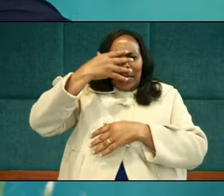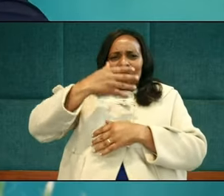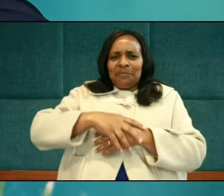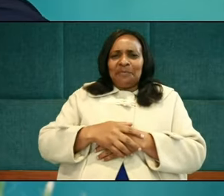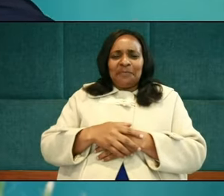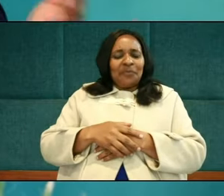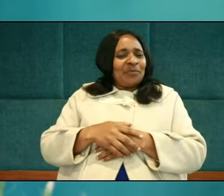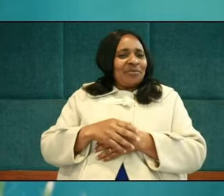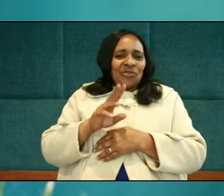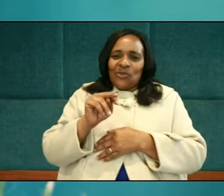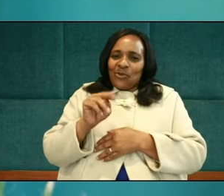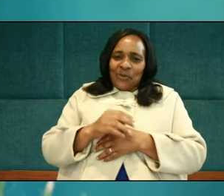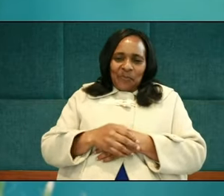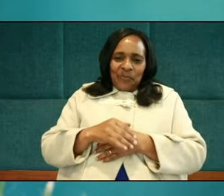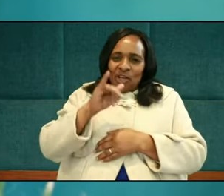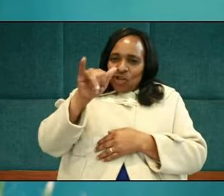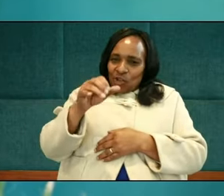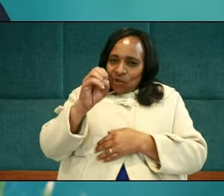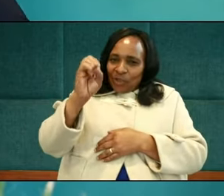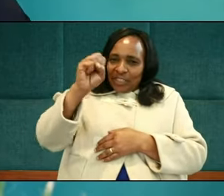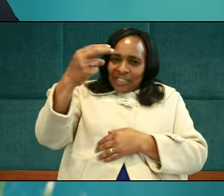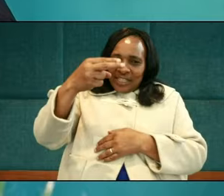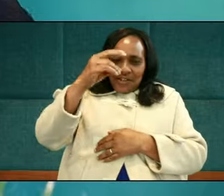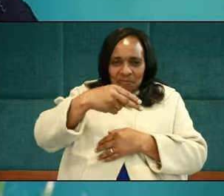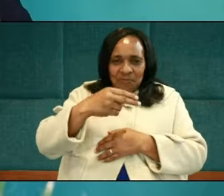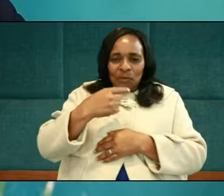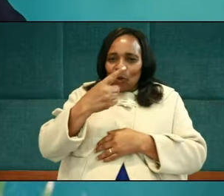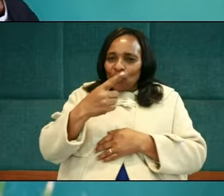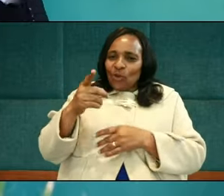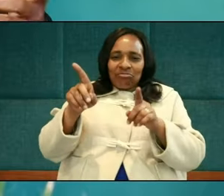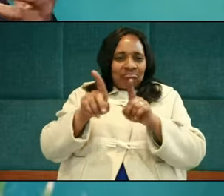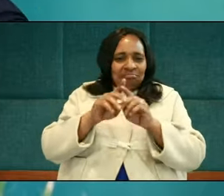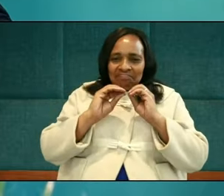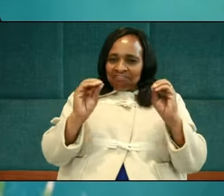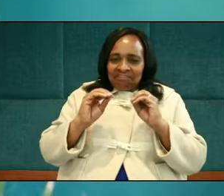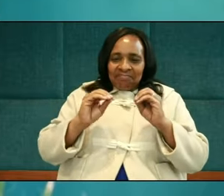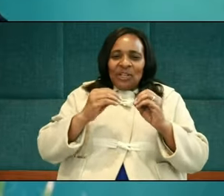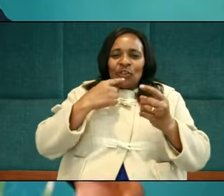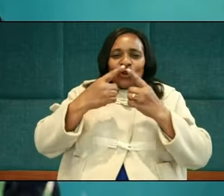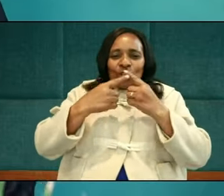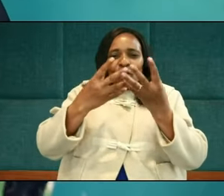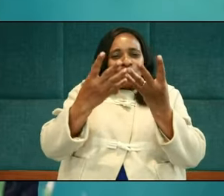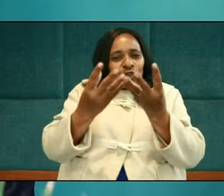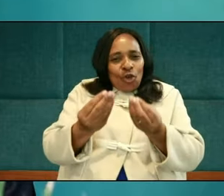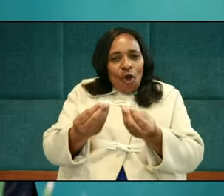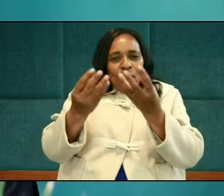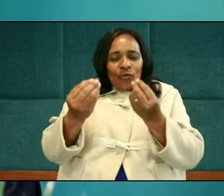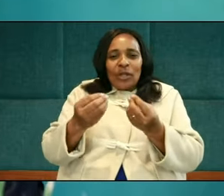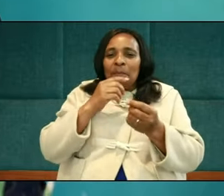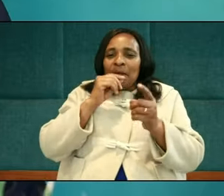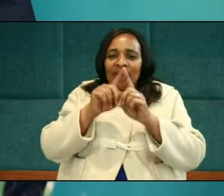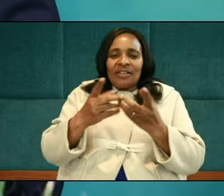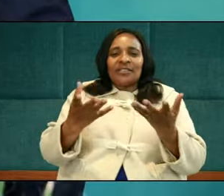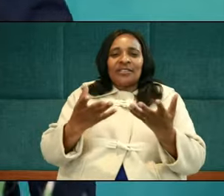No! Joseph doesn't do that. He spoke kindly to them. He did not insult